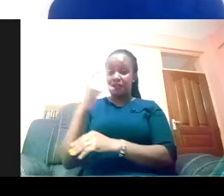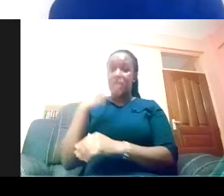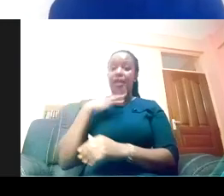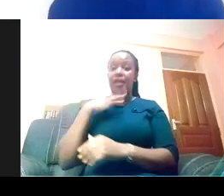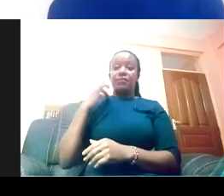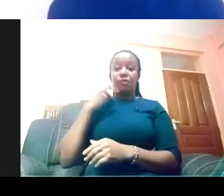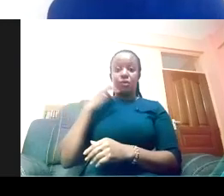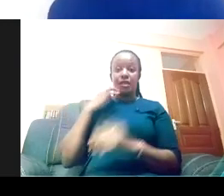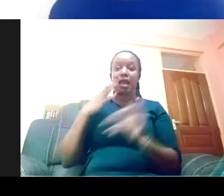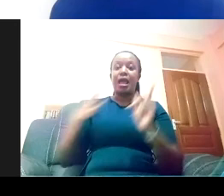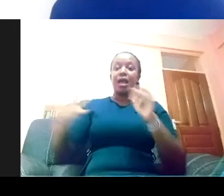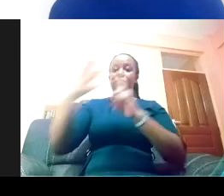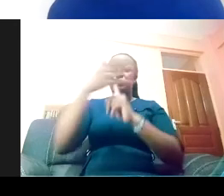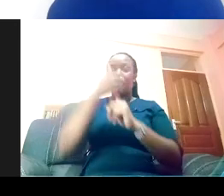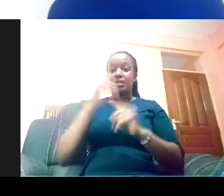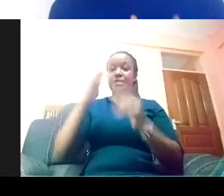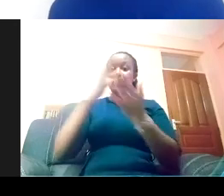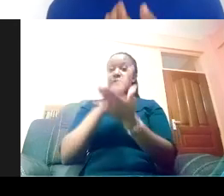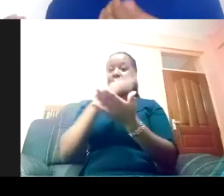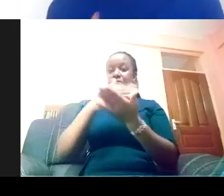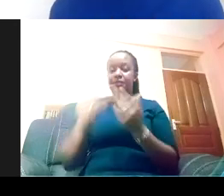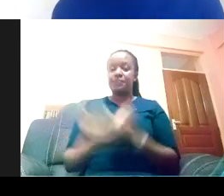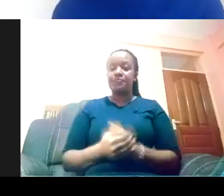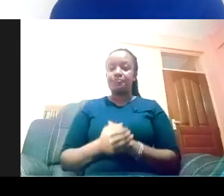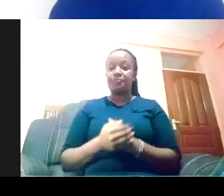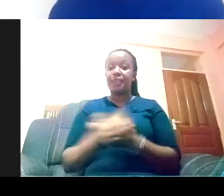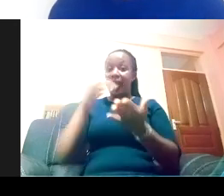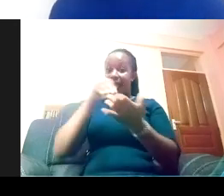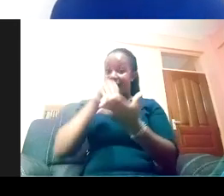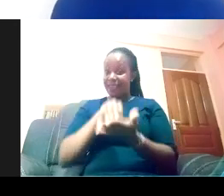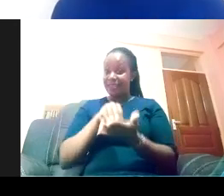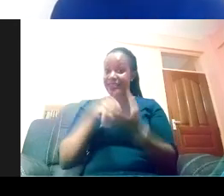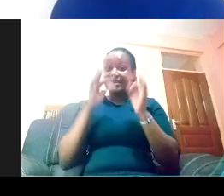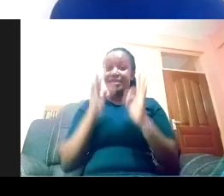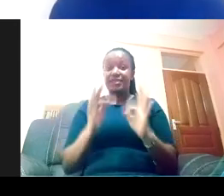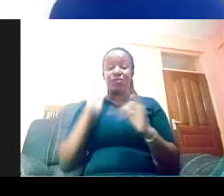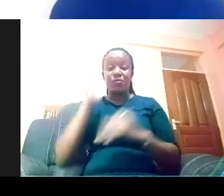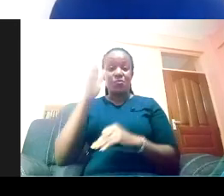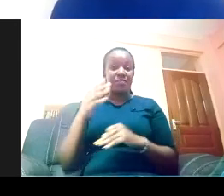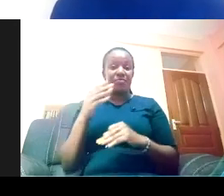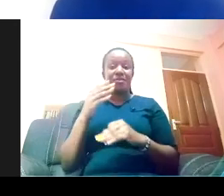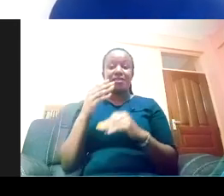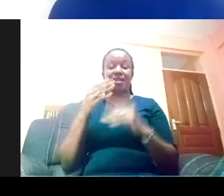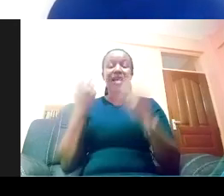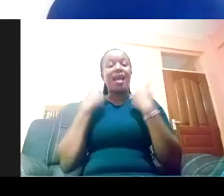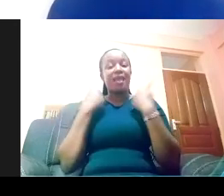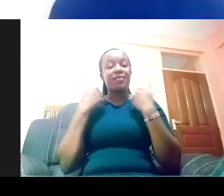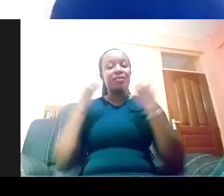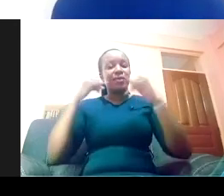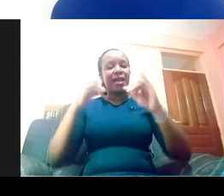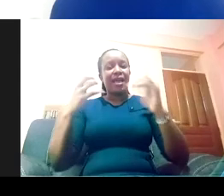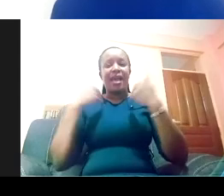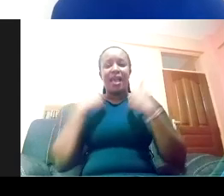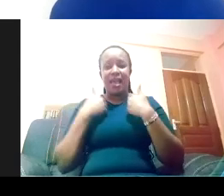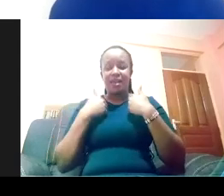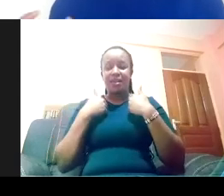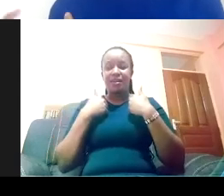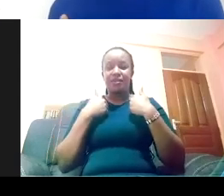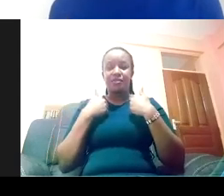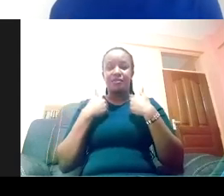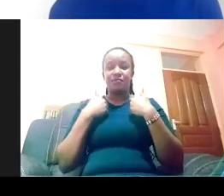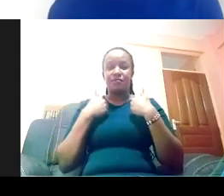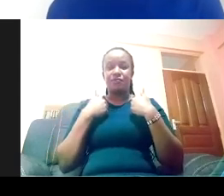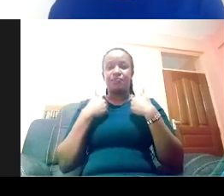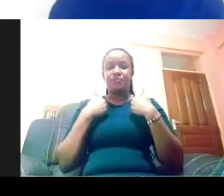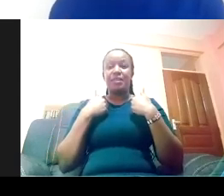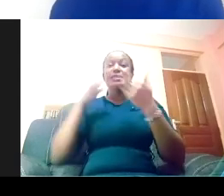department. And again, if you are going to be advocating for racially minoritized groups, you need to be in healthy